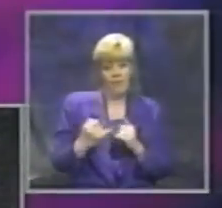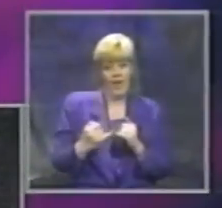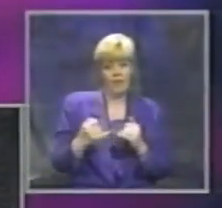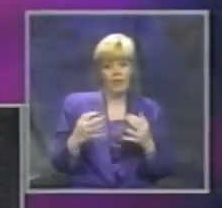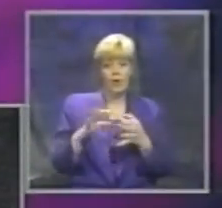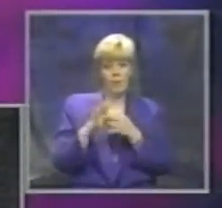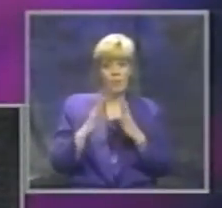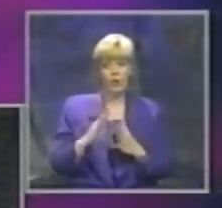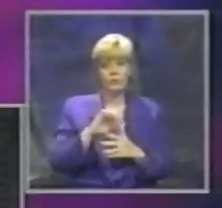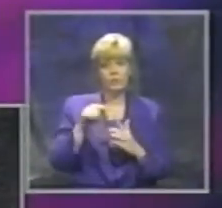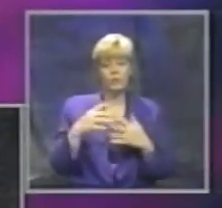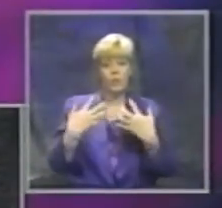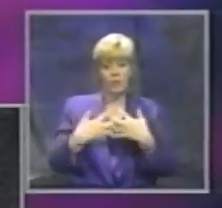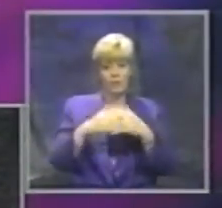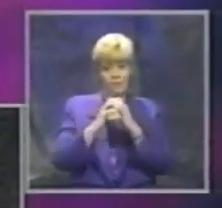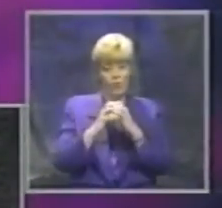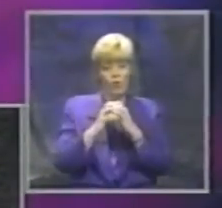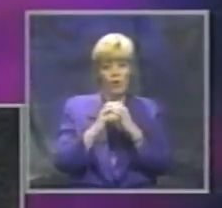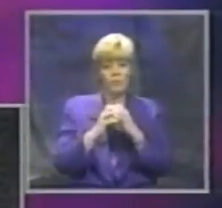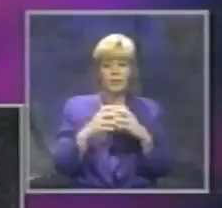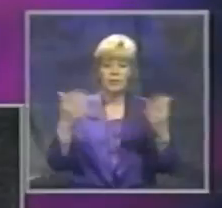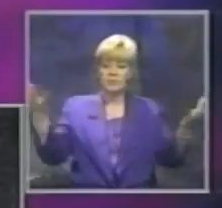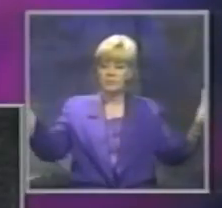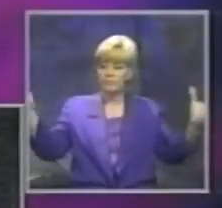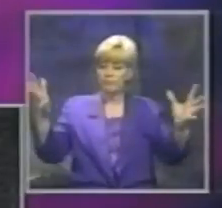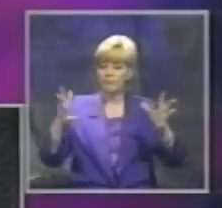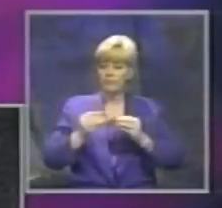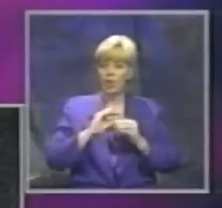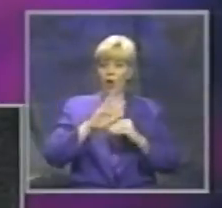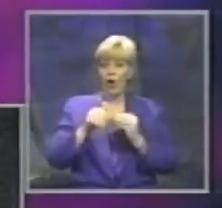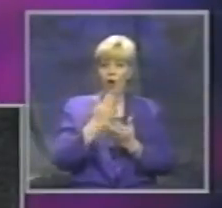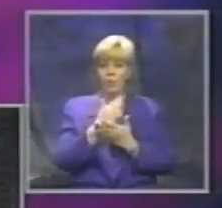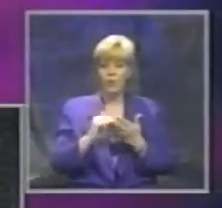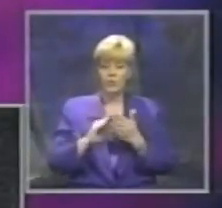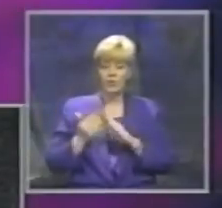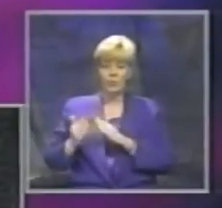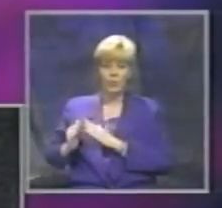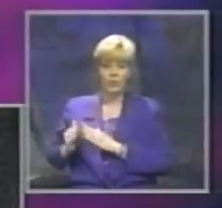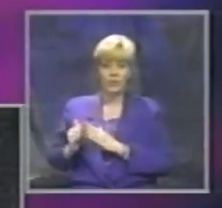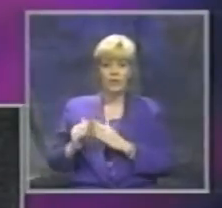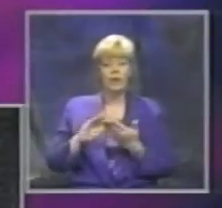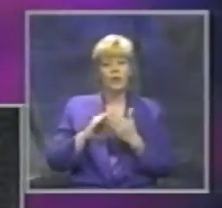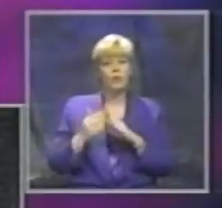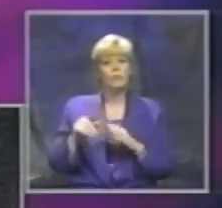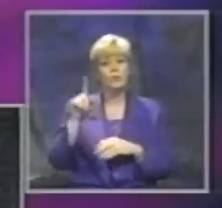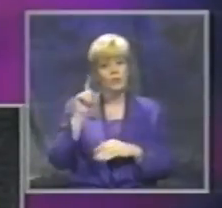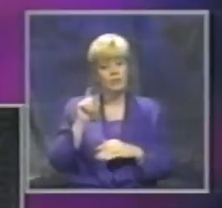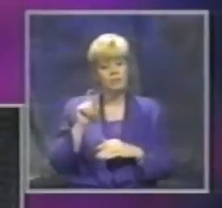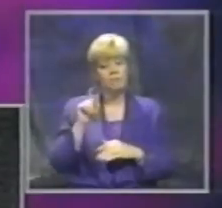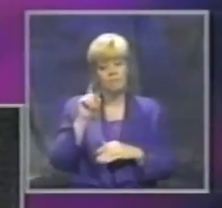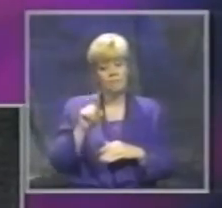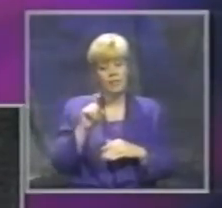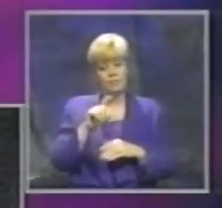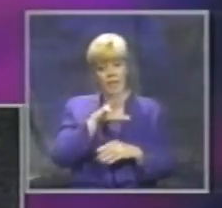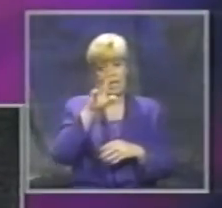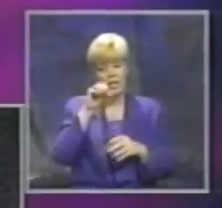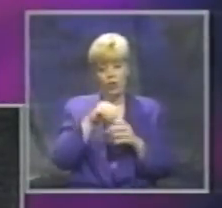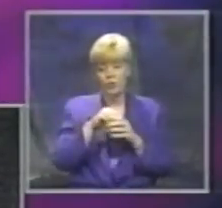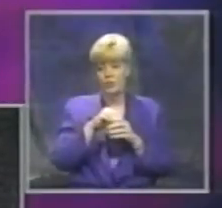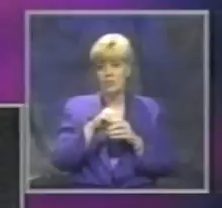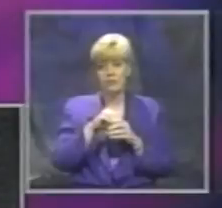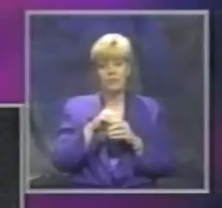Partnerships, when they form, bring together all sectors of the community. And a community has, a group has to be inclusive,